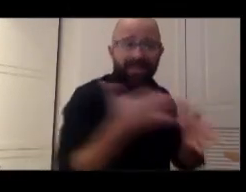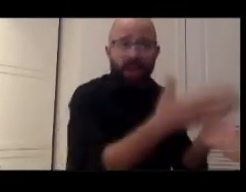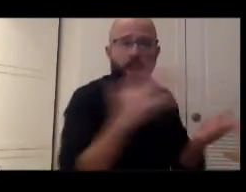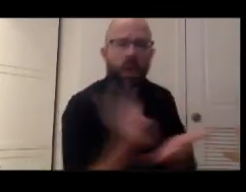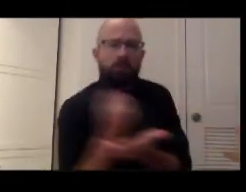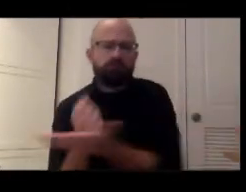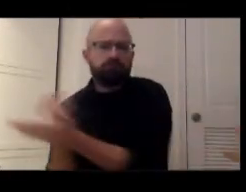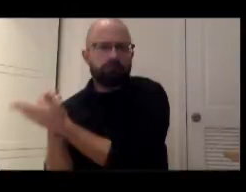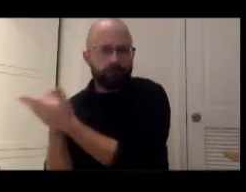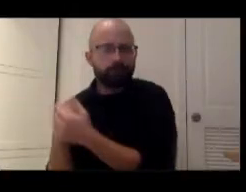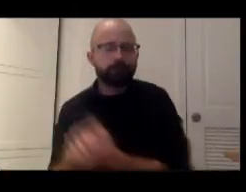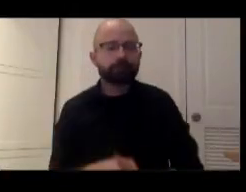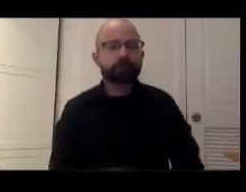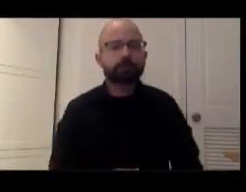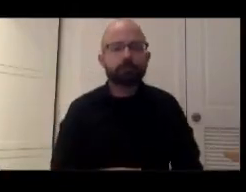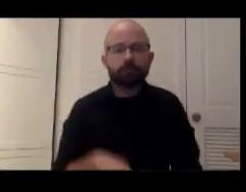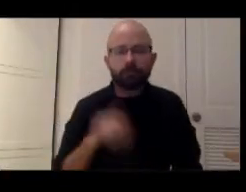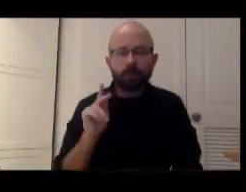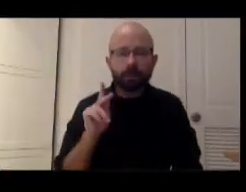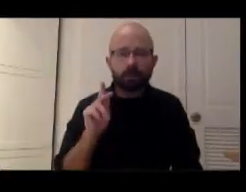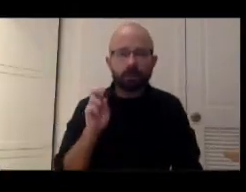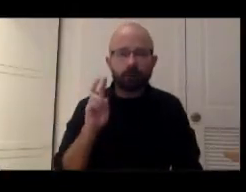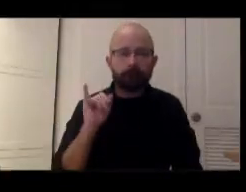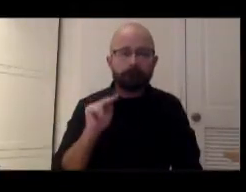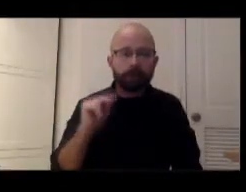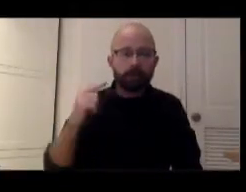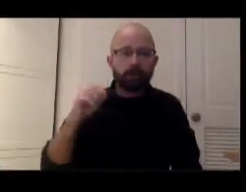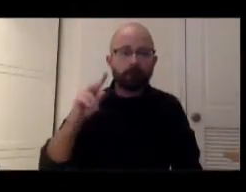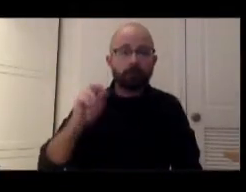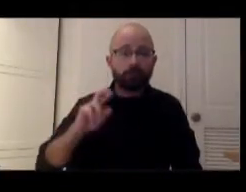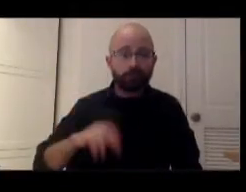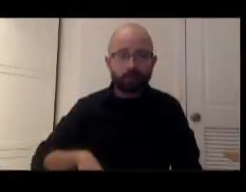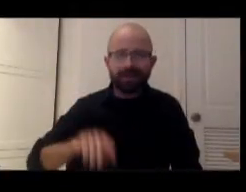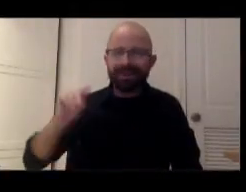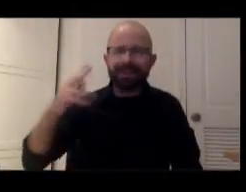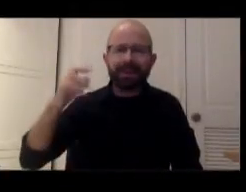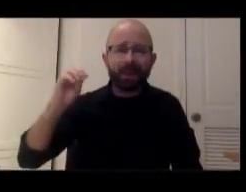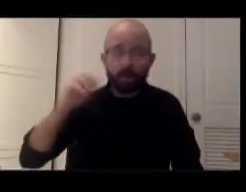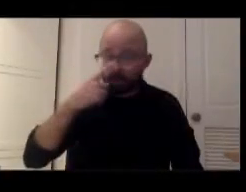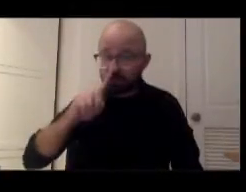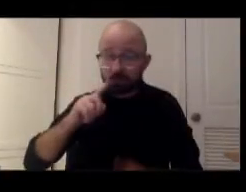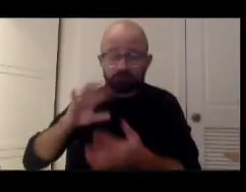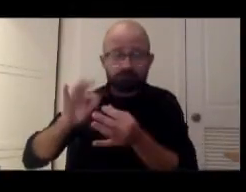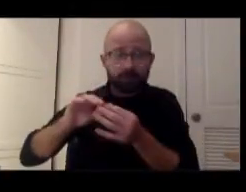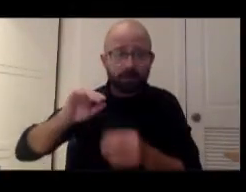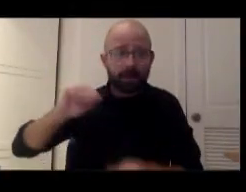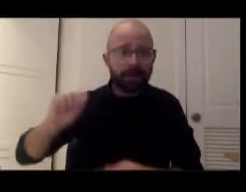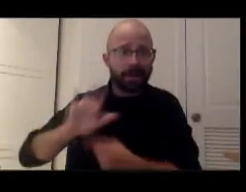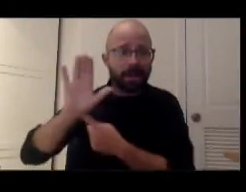Theo, could you talk a bit about the Asian Pacific American Center, and specifically